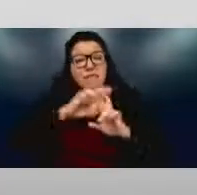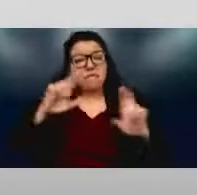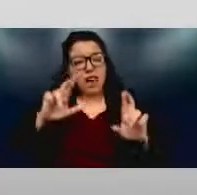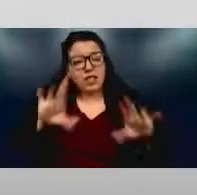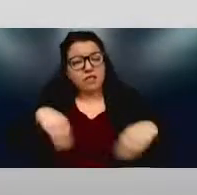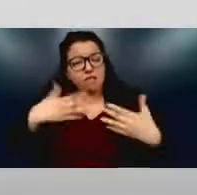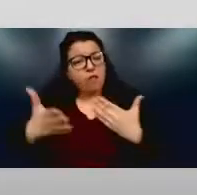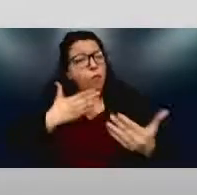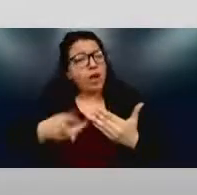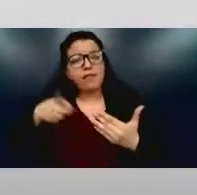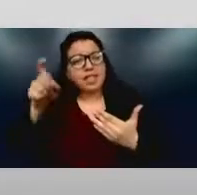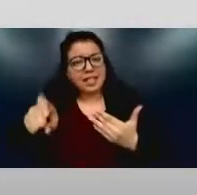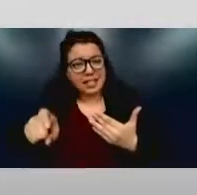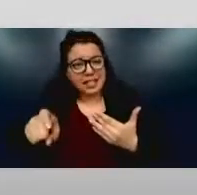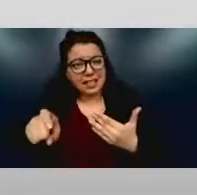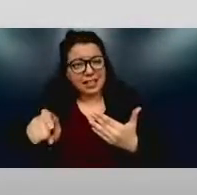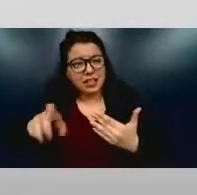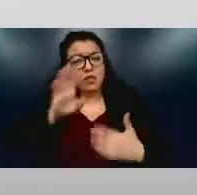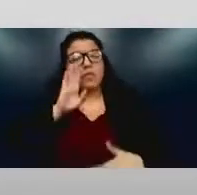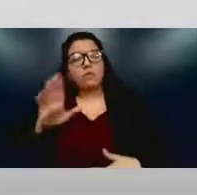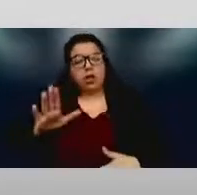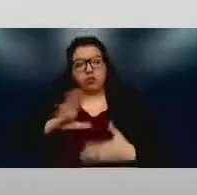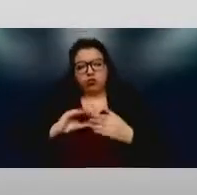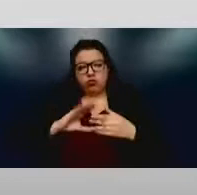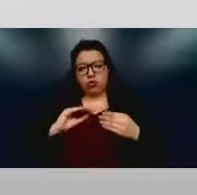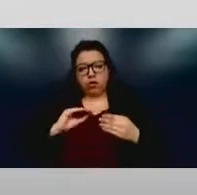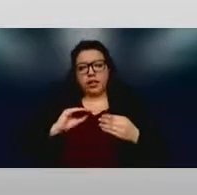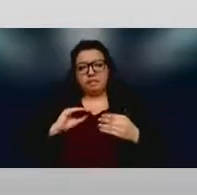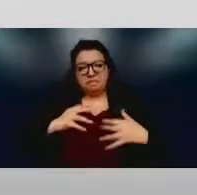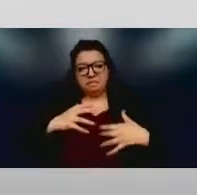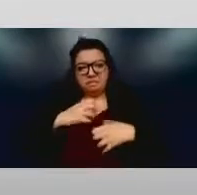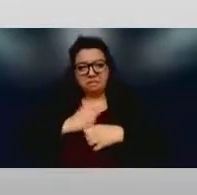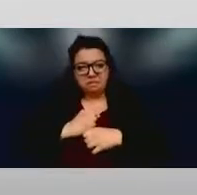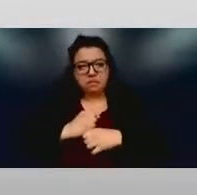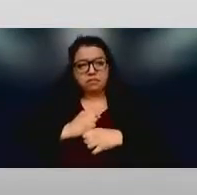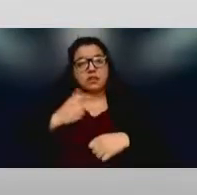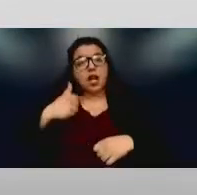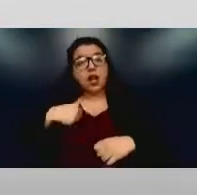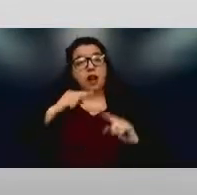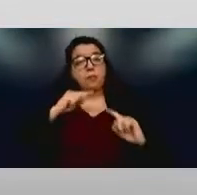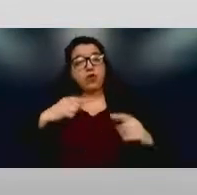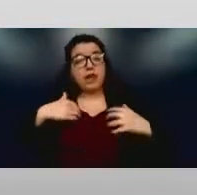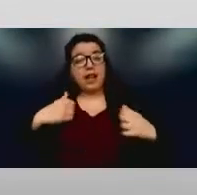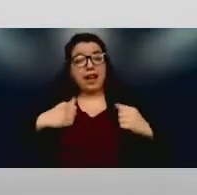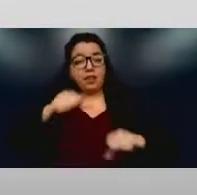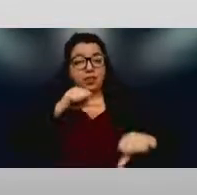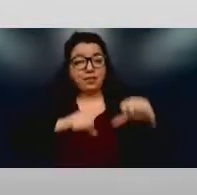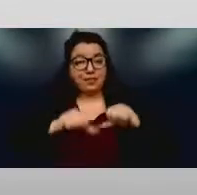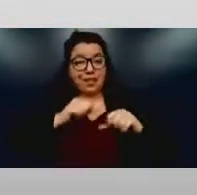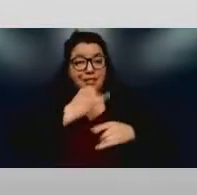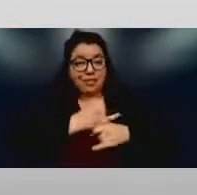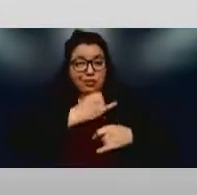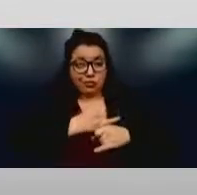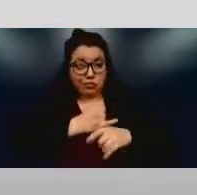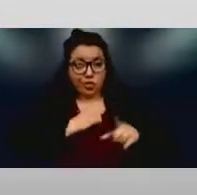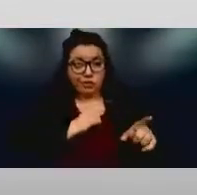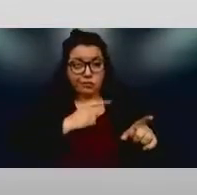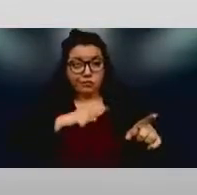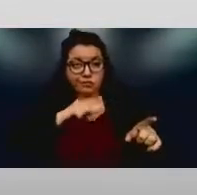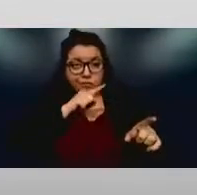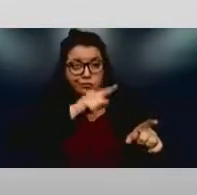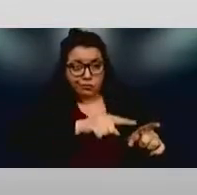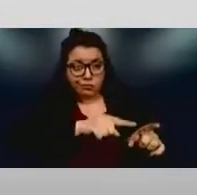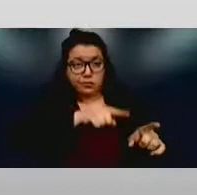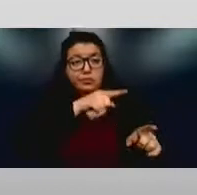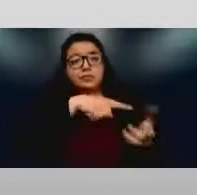that I'll tell the abridged version, but I was at an institution that's actually a health sciences institution, and they were talking about how their students